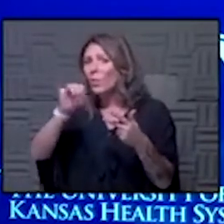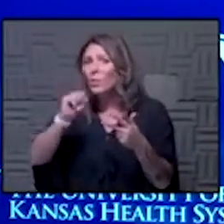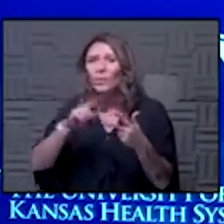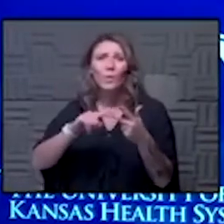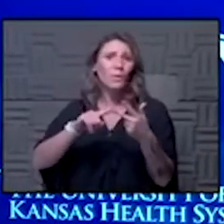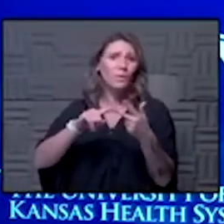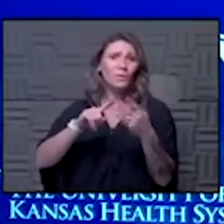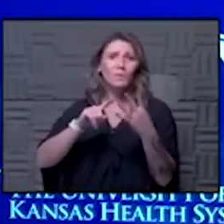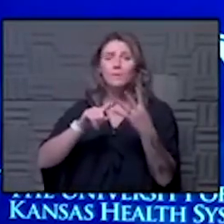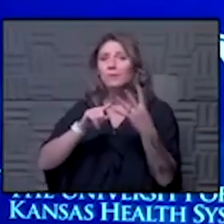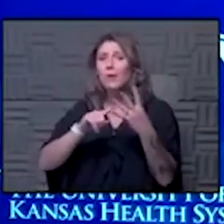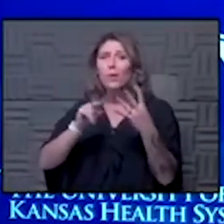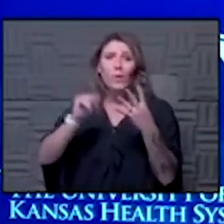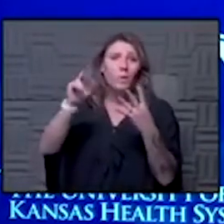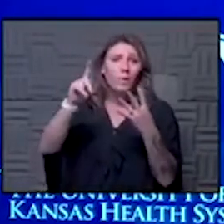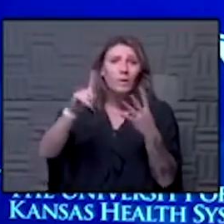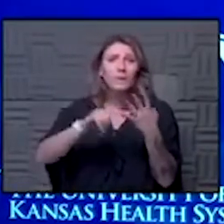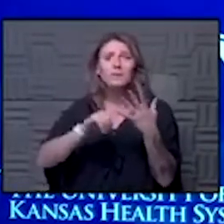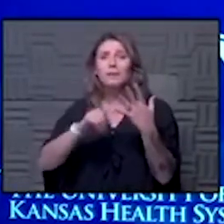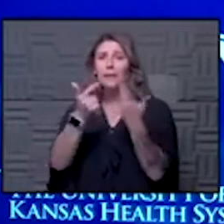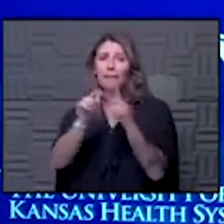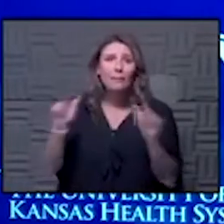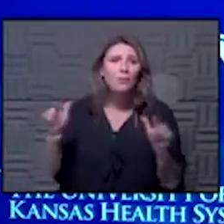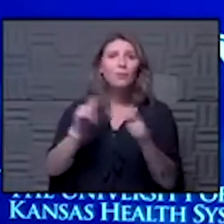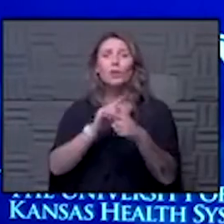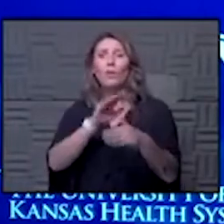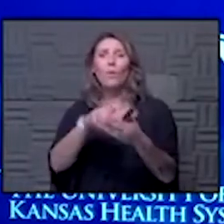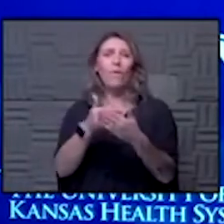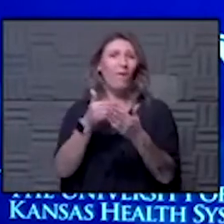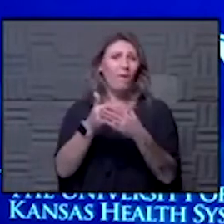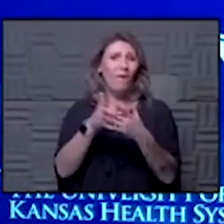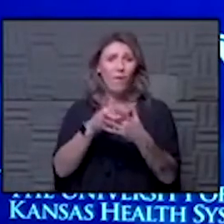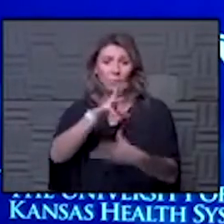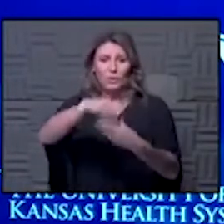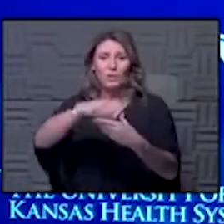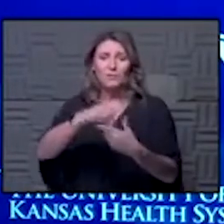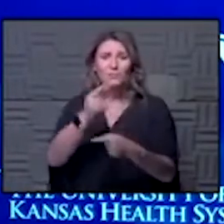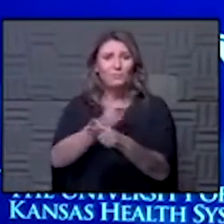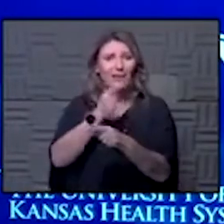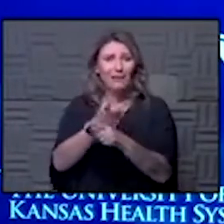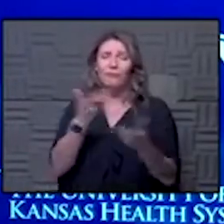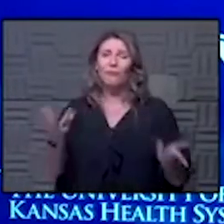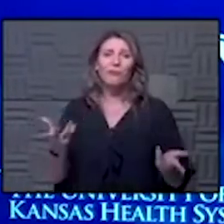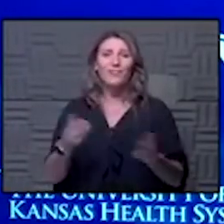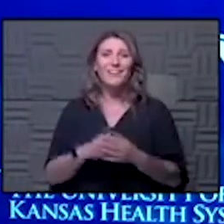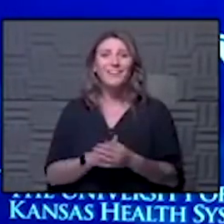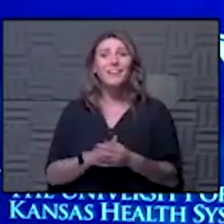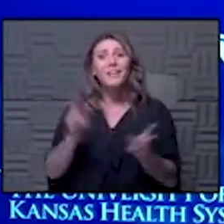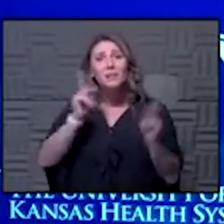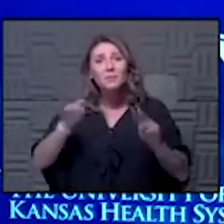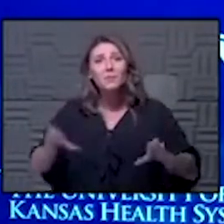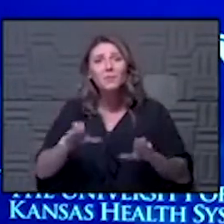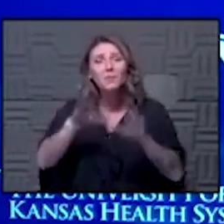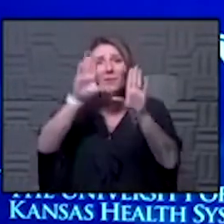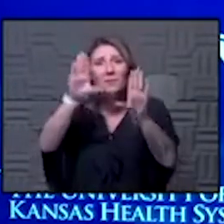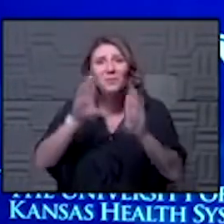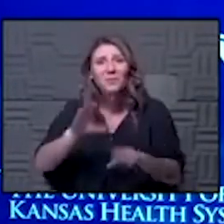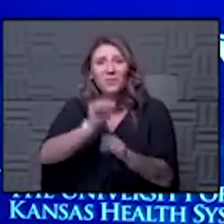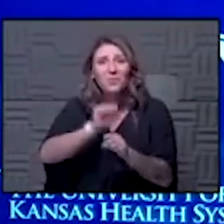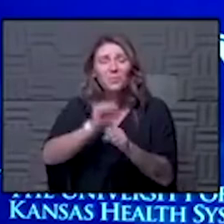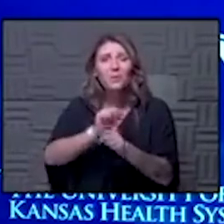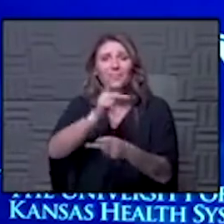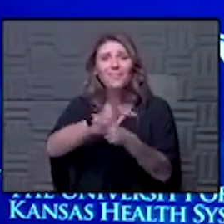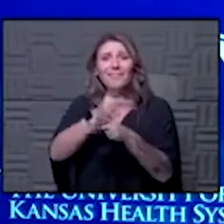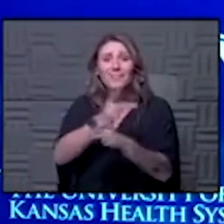these north kansas liberty these folks who participate in our cmo calls on a really regular basis people are doing a great job at keeping patients